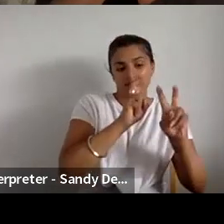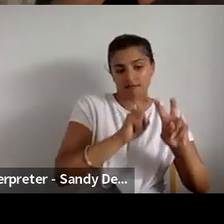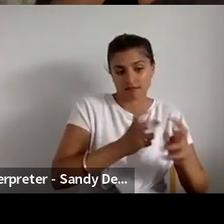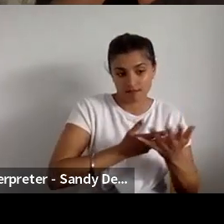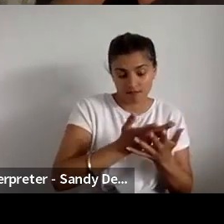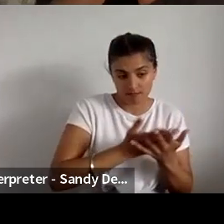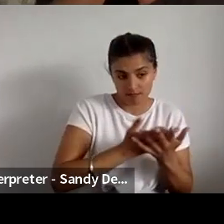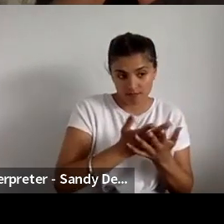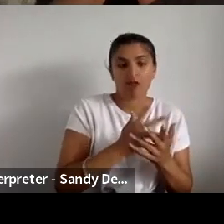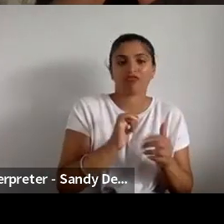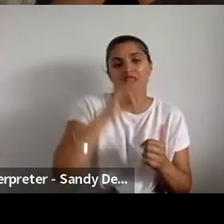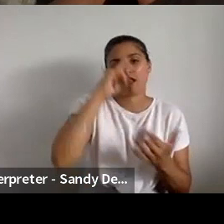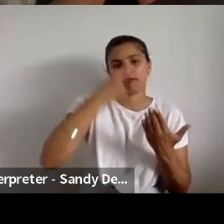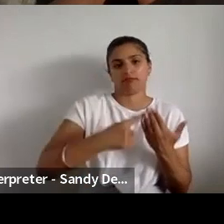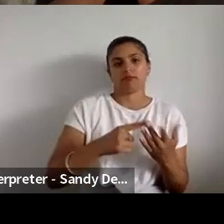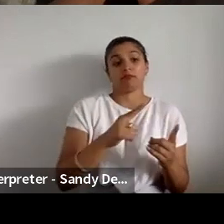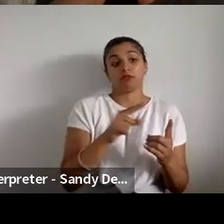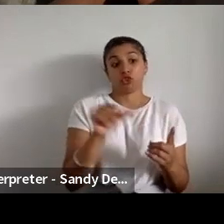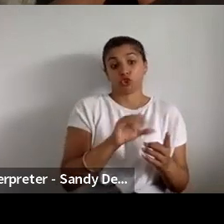than maybe we'd anticipated.